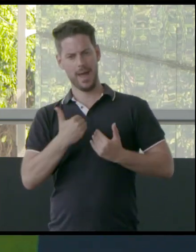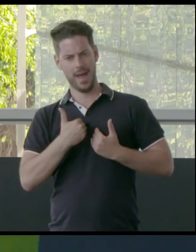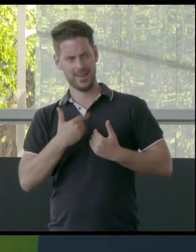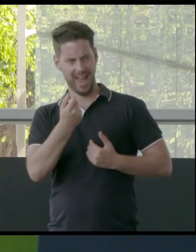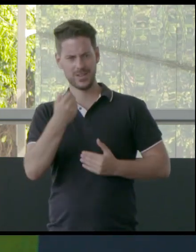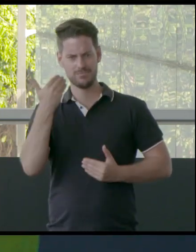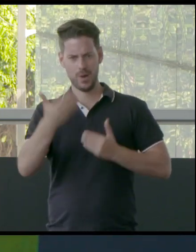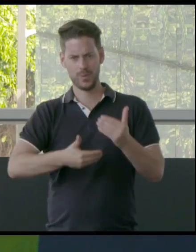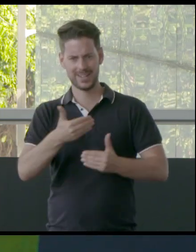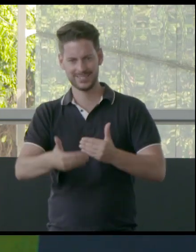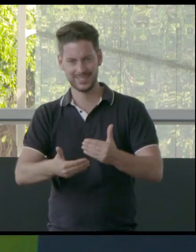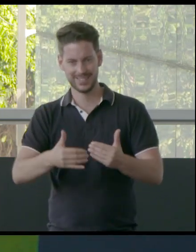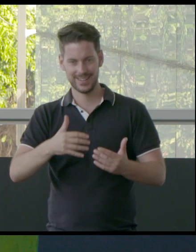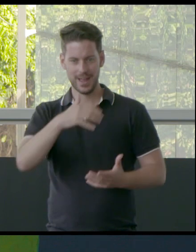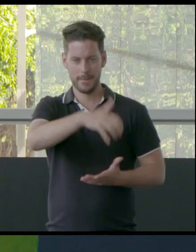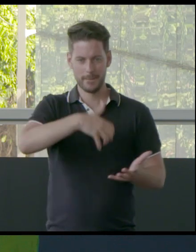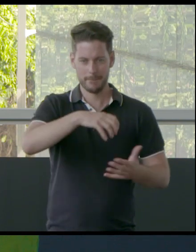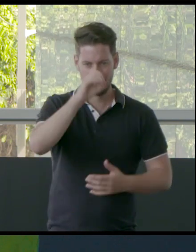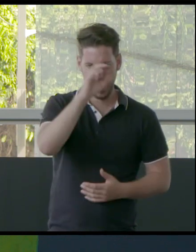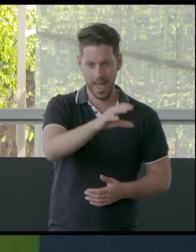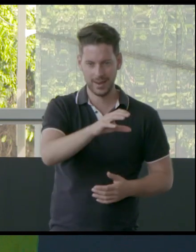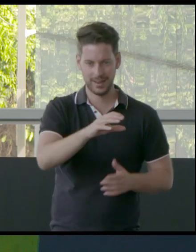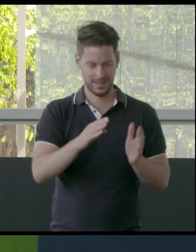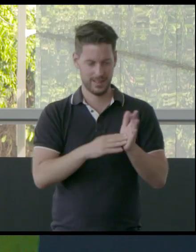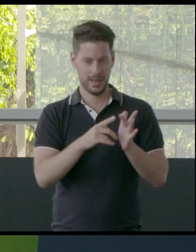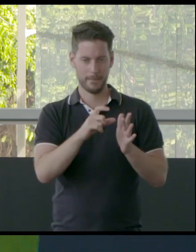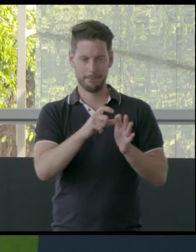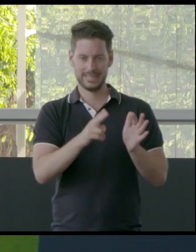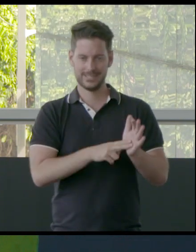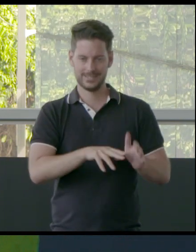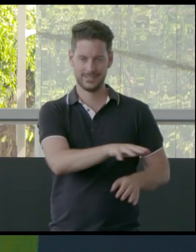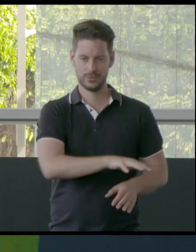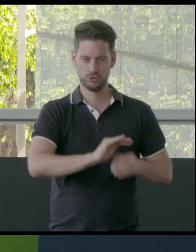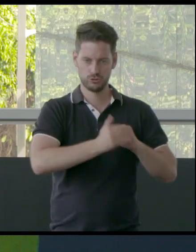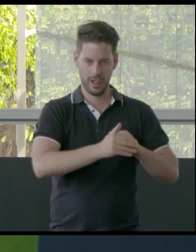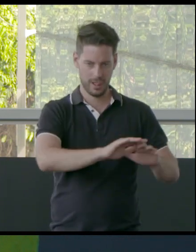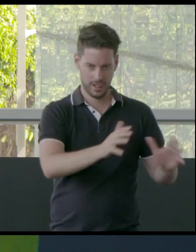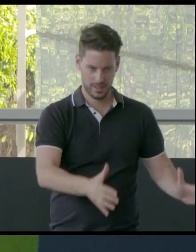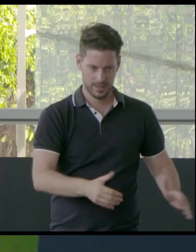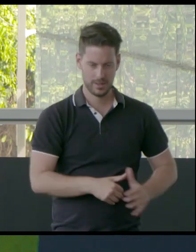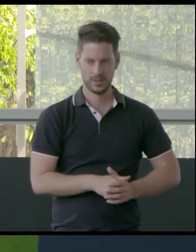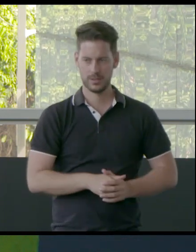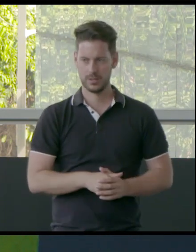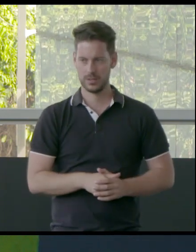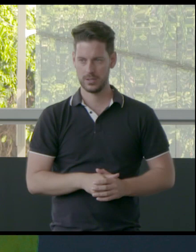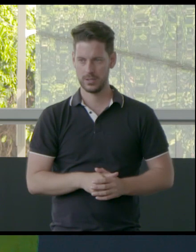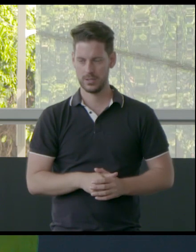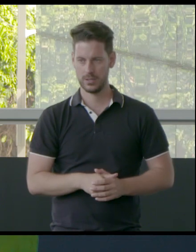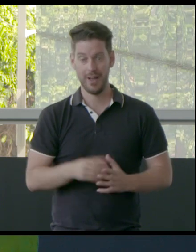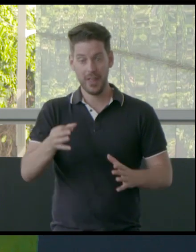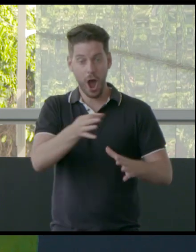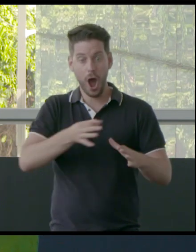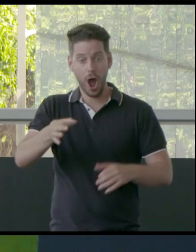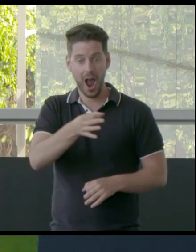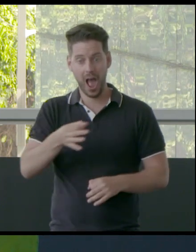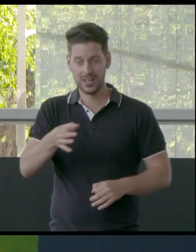whole process. But they were mining the middens and they, and the islands had